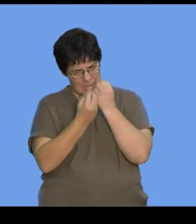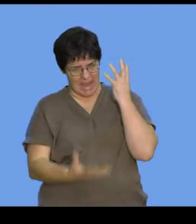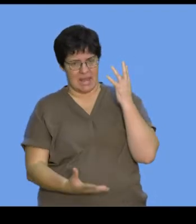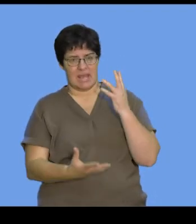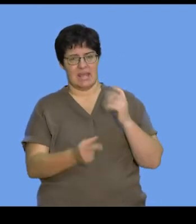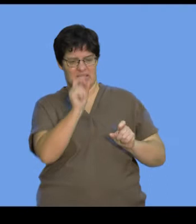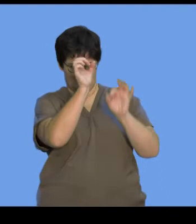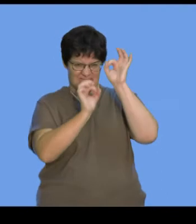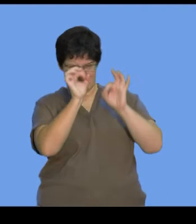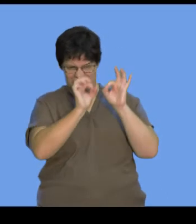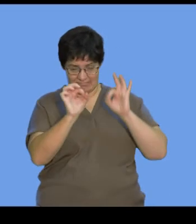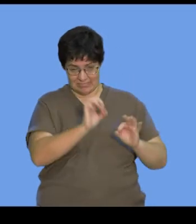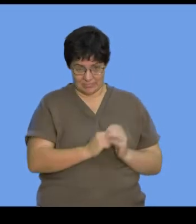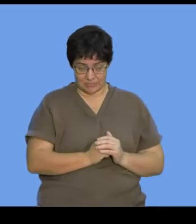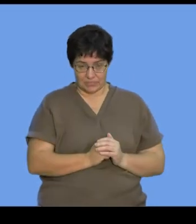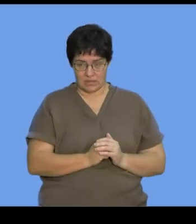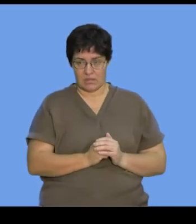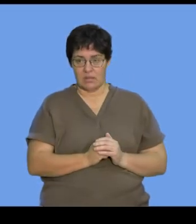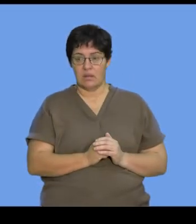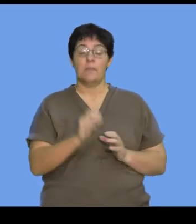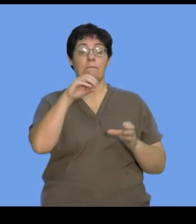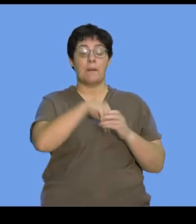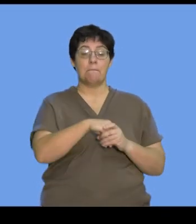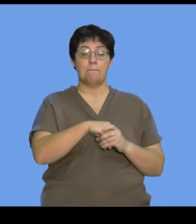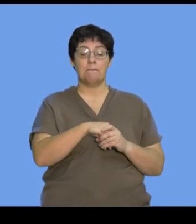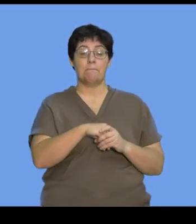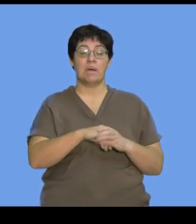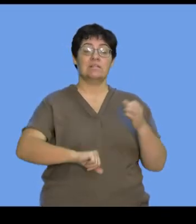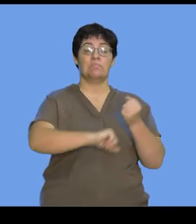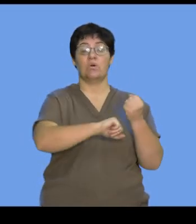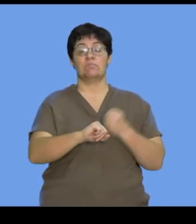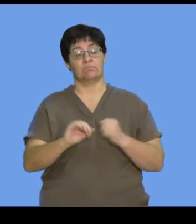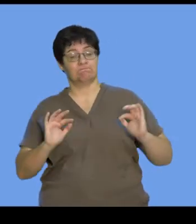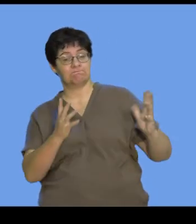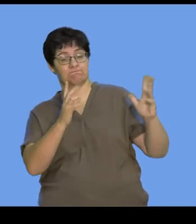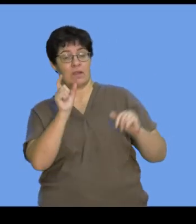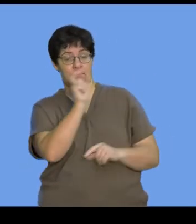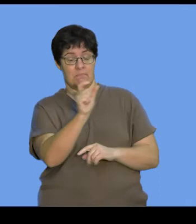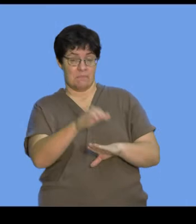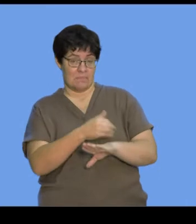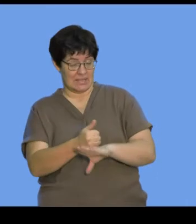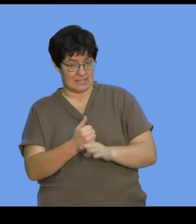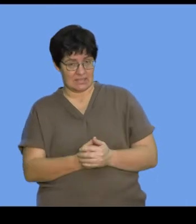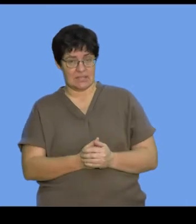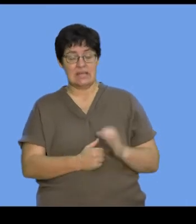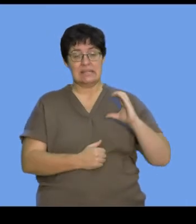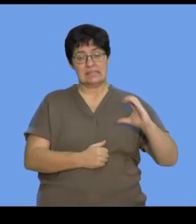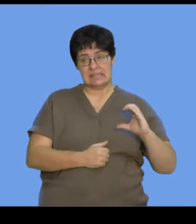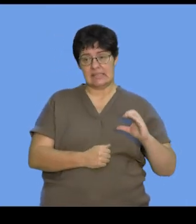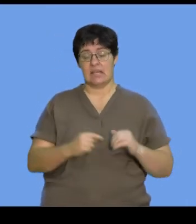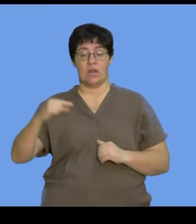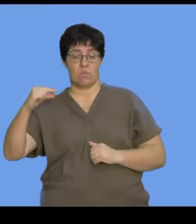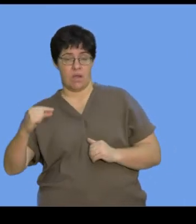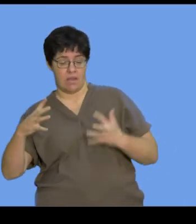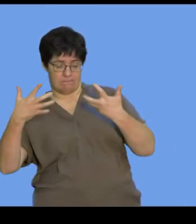of these nucleotide molecules. It contains complementary base pairs, as we've indicated here, where cytosine and